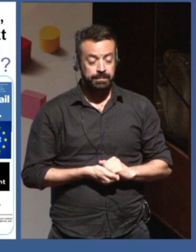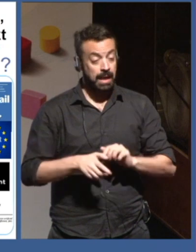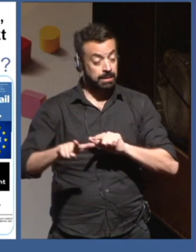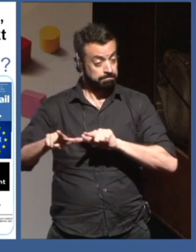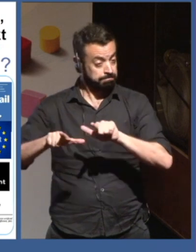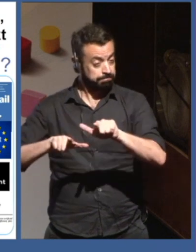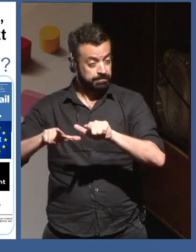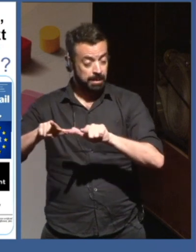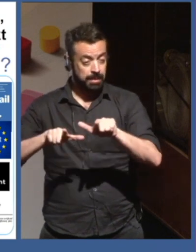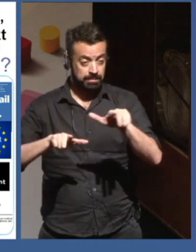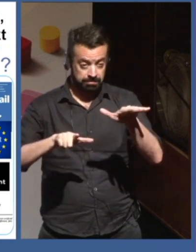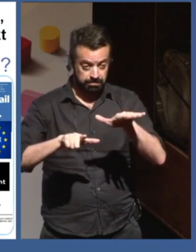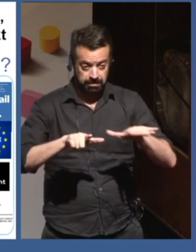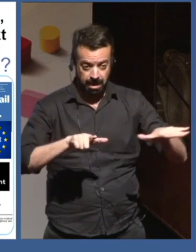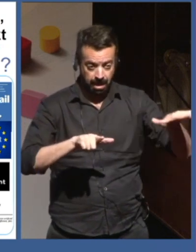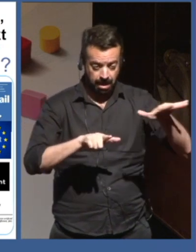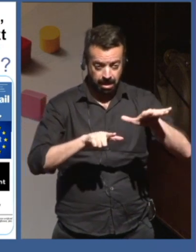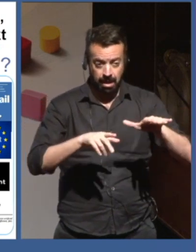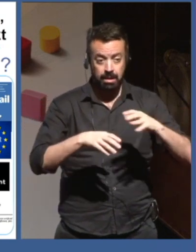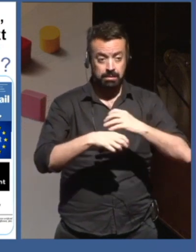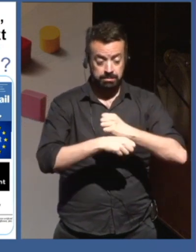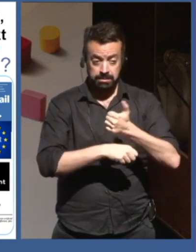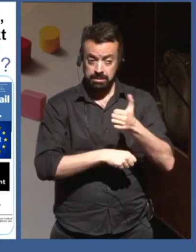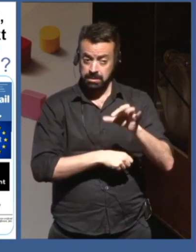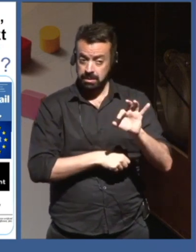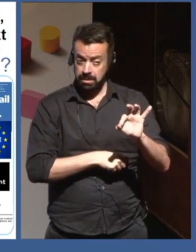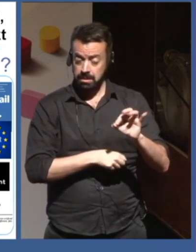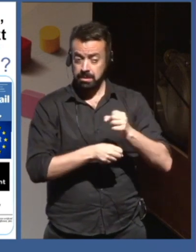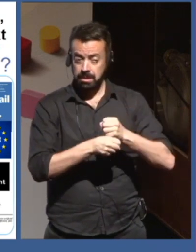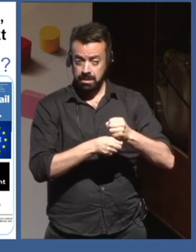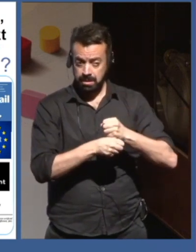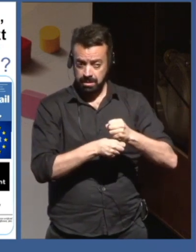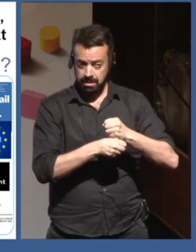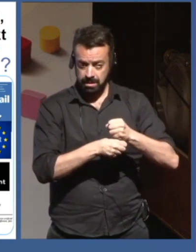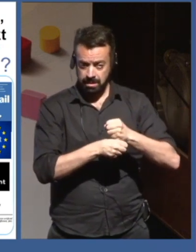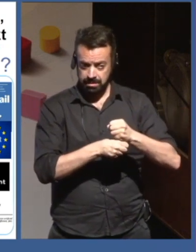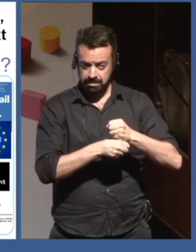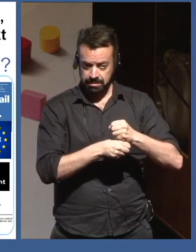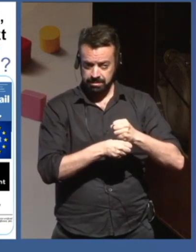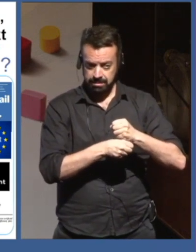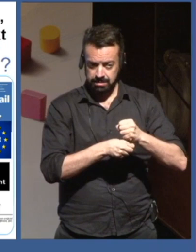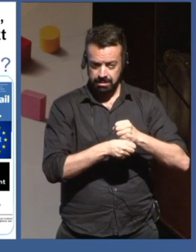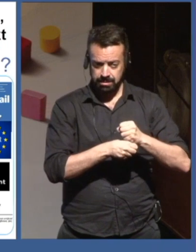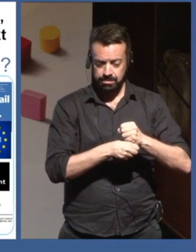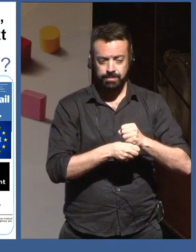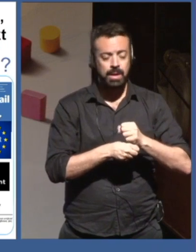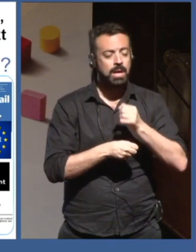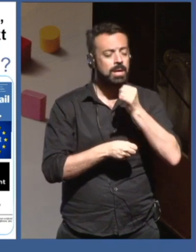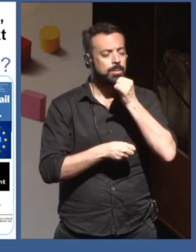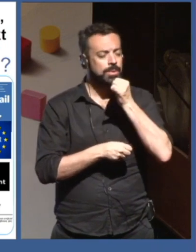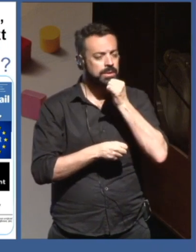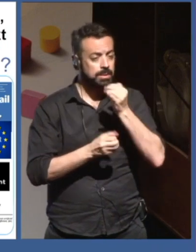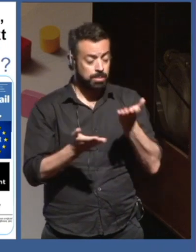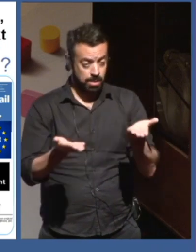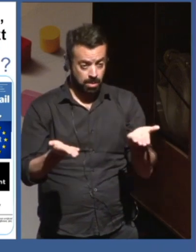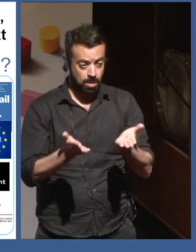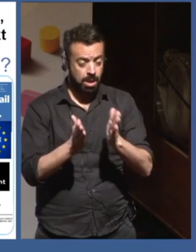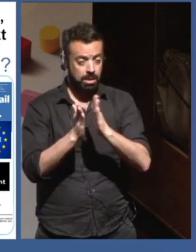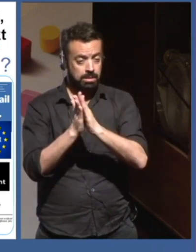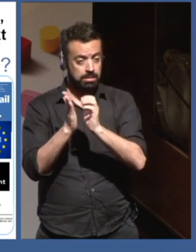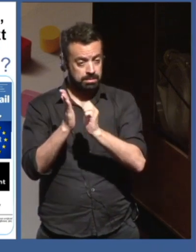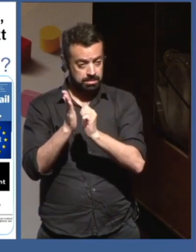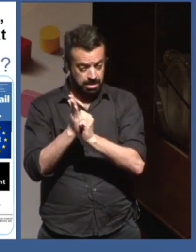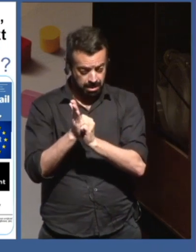joined the past decade of the data revolution, so to speak, or the big data revolution. And increasingly, it's called AI. So we'll